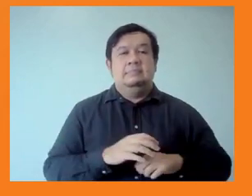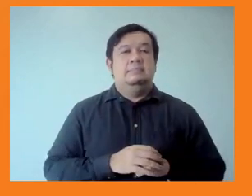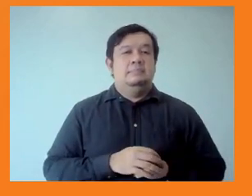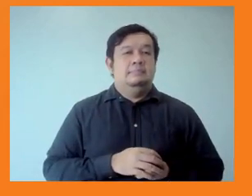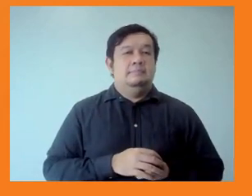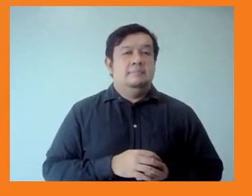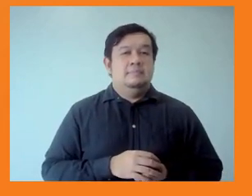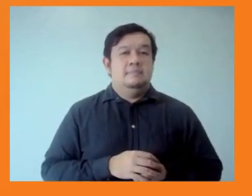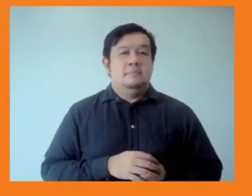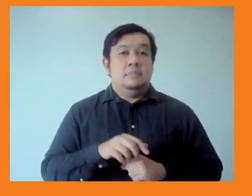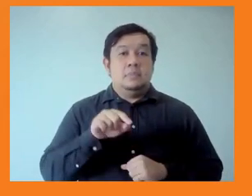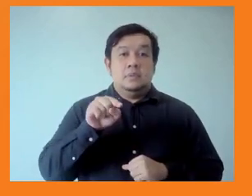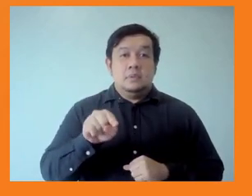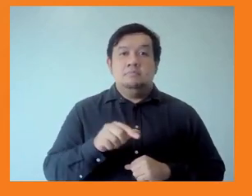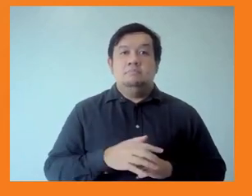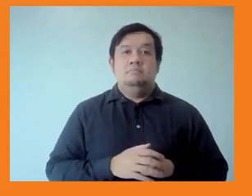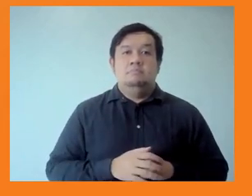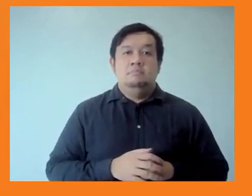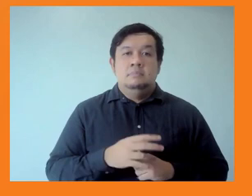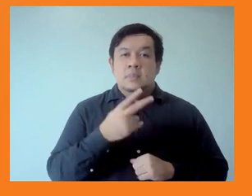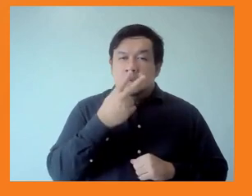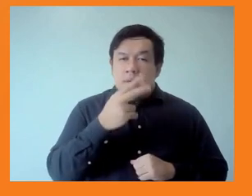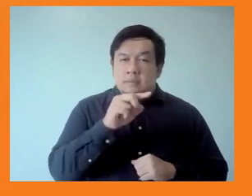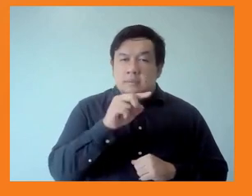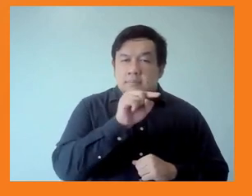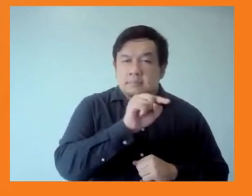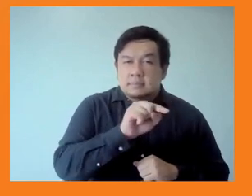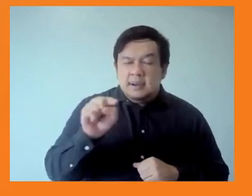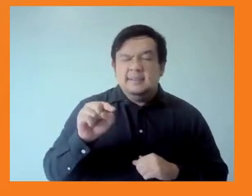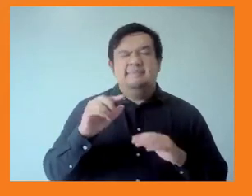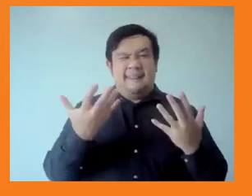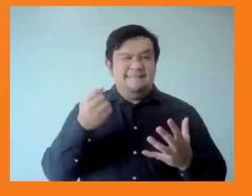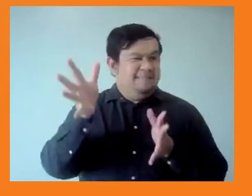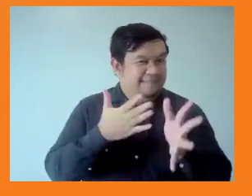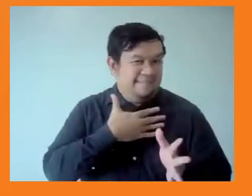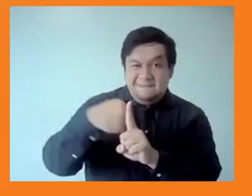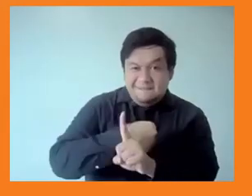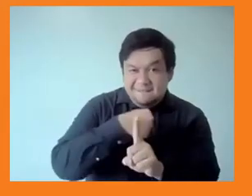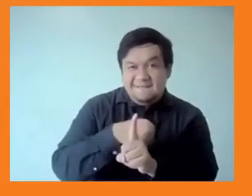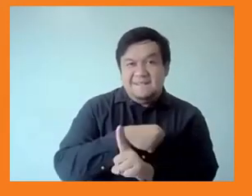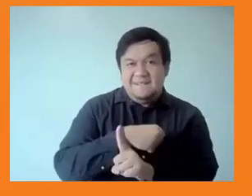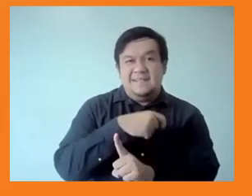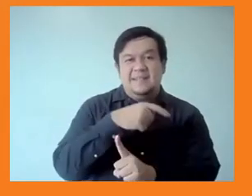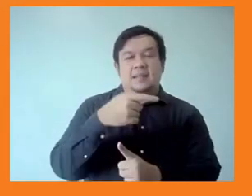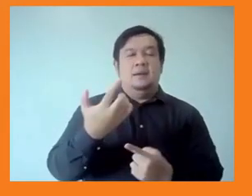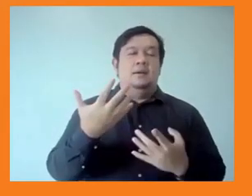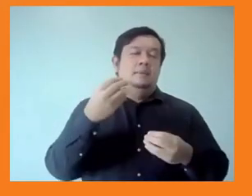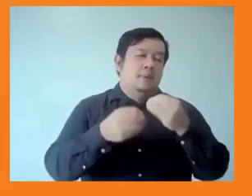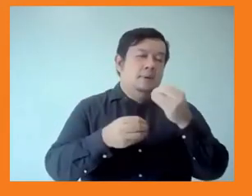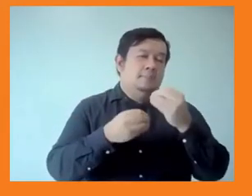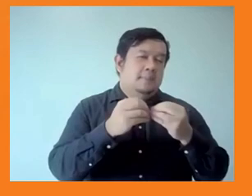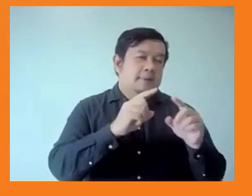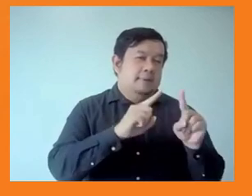and also disadvantaged position in terms of power and decision making and discrimination and